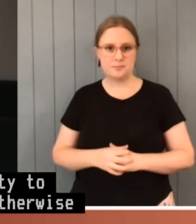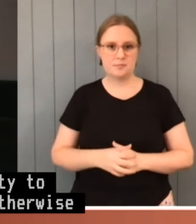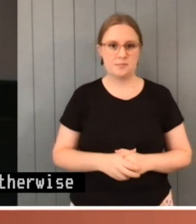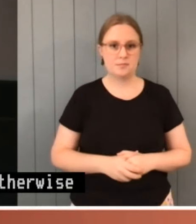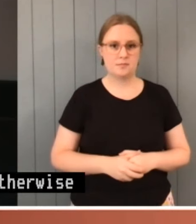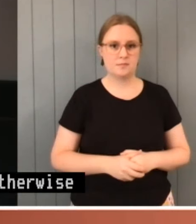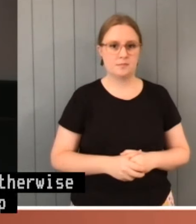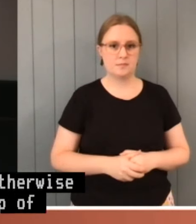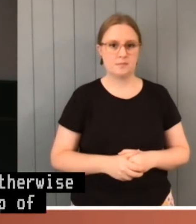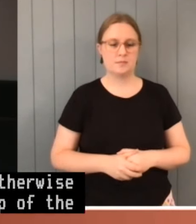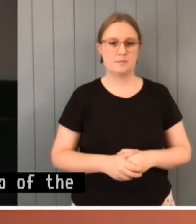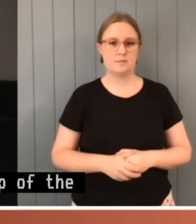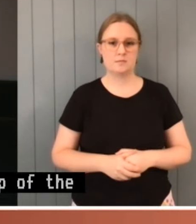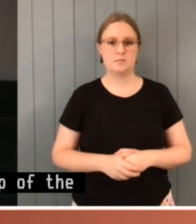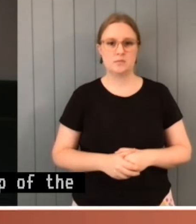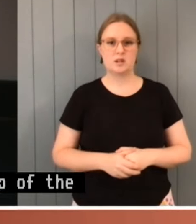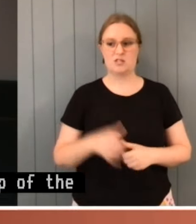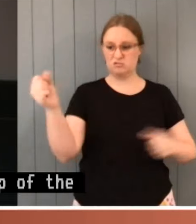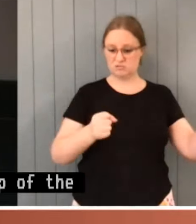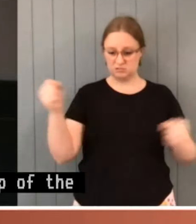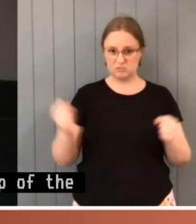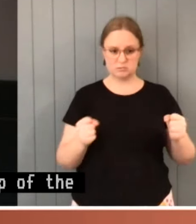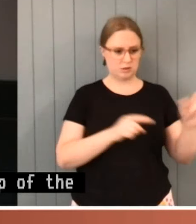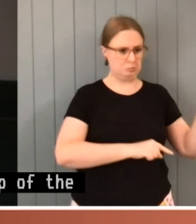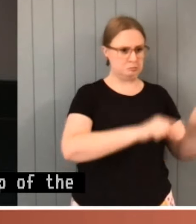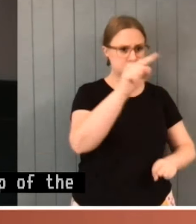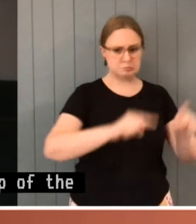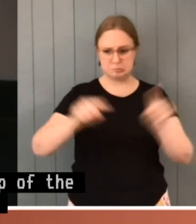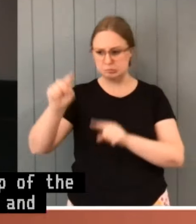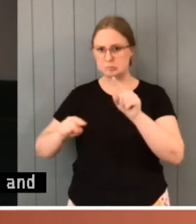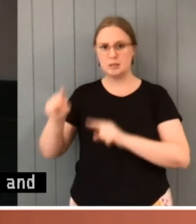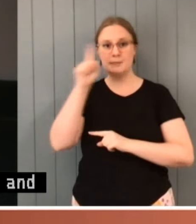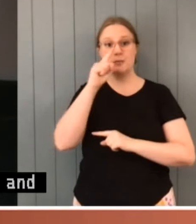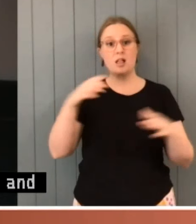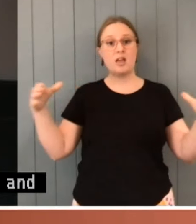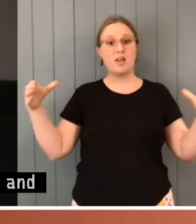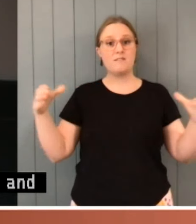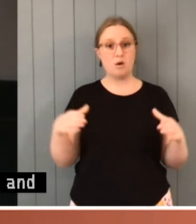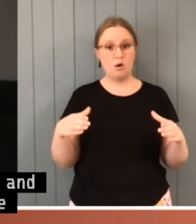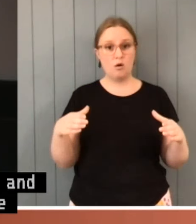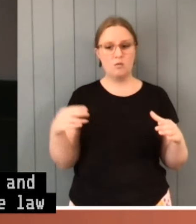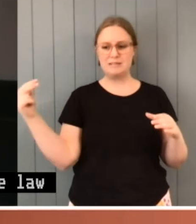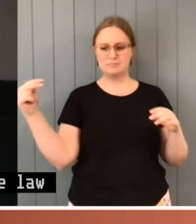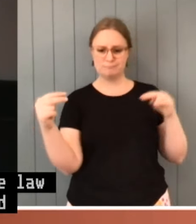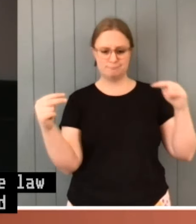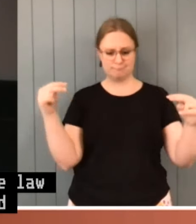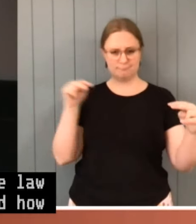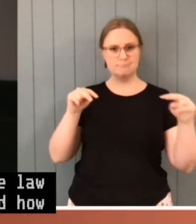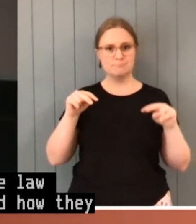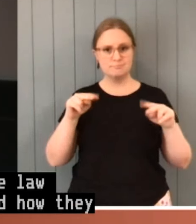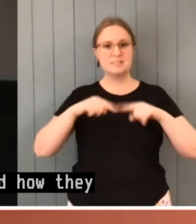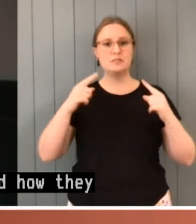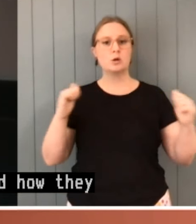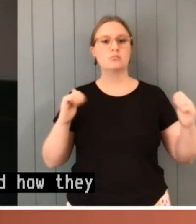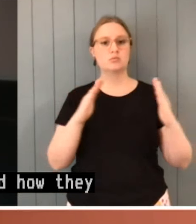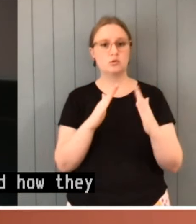This diversity in approach, if you like, to the lawmaking responsibilities and how they are discharged by members of parliament leads us to a consideration